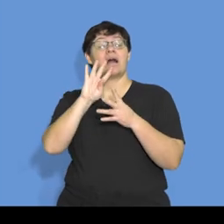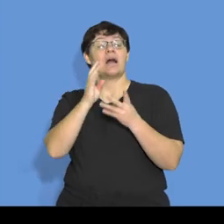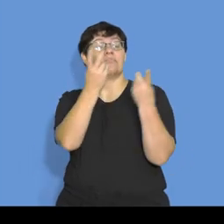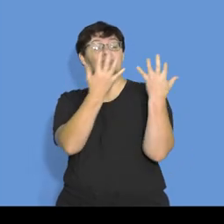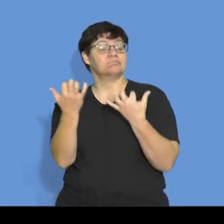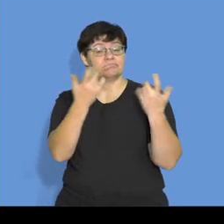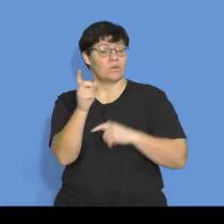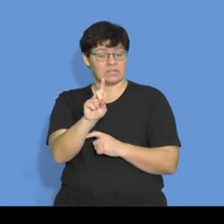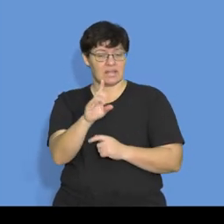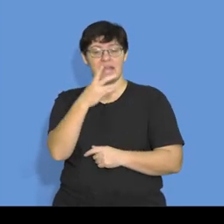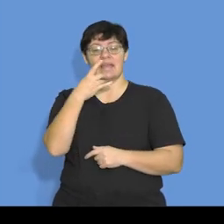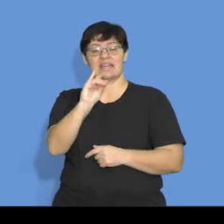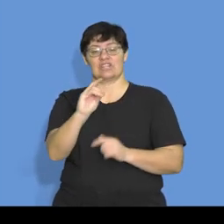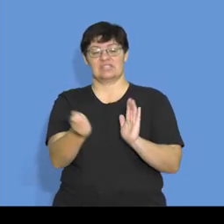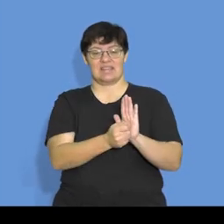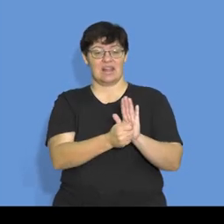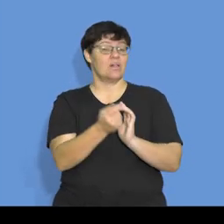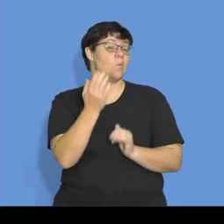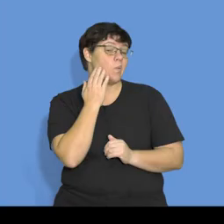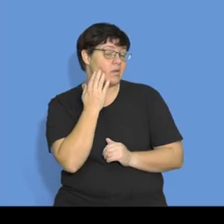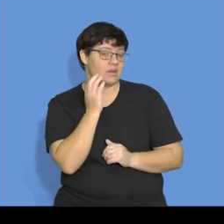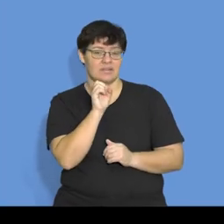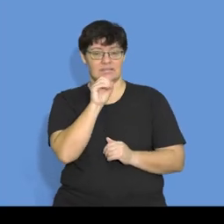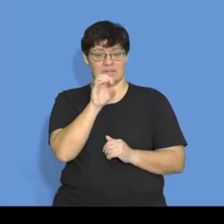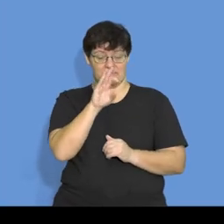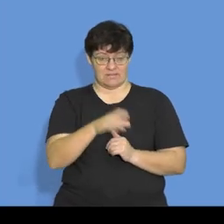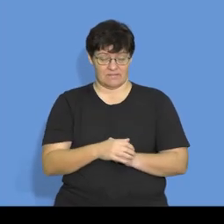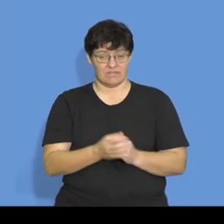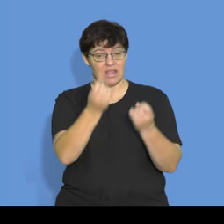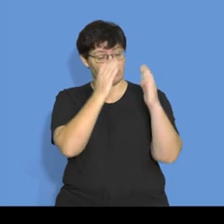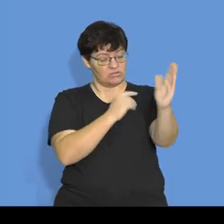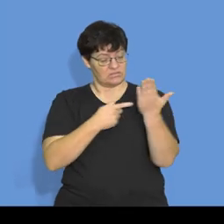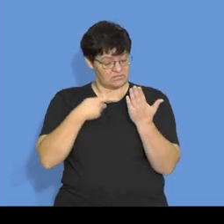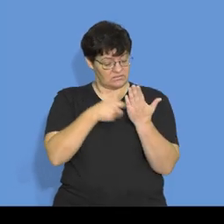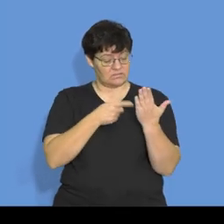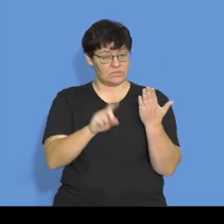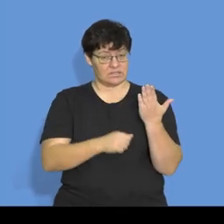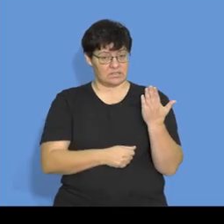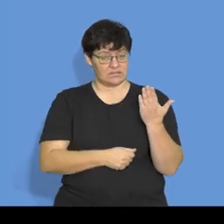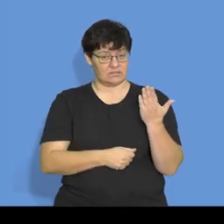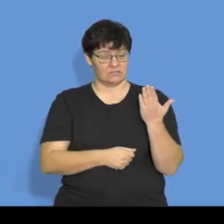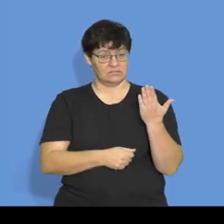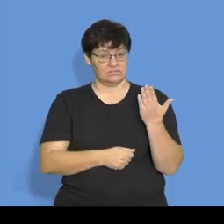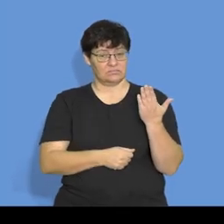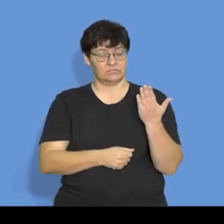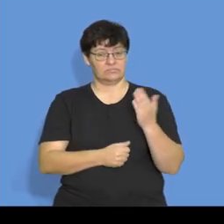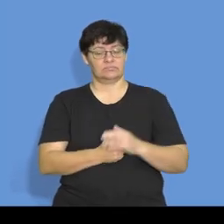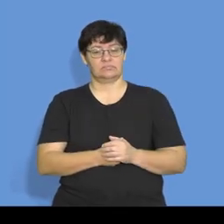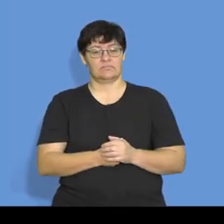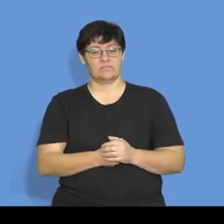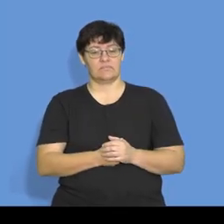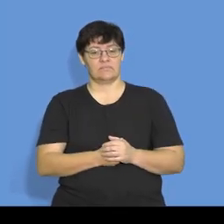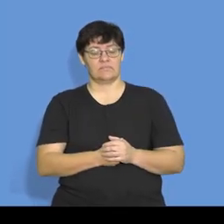the cash sales for September. What information do we have? We are told that